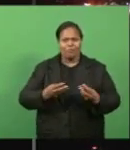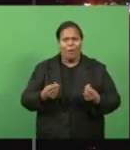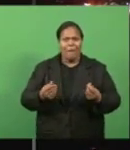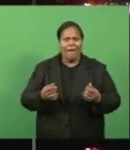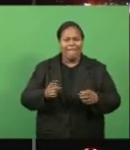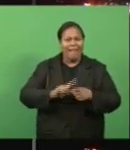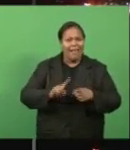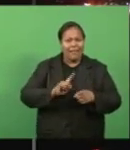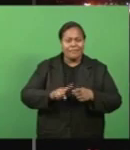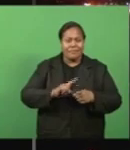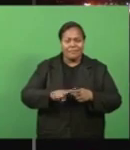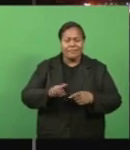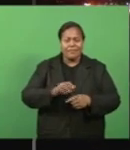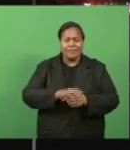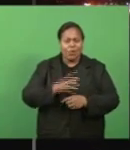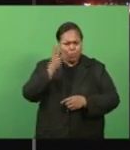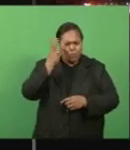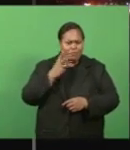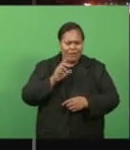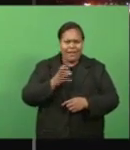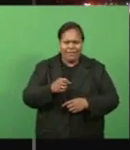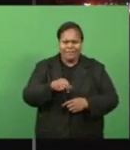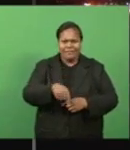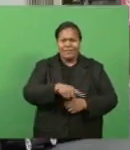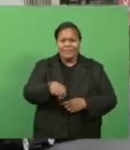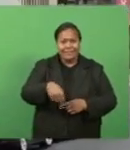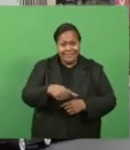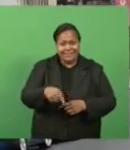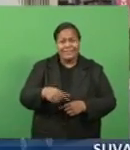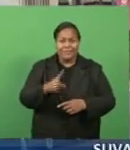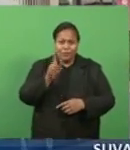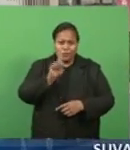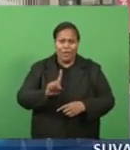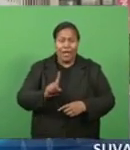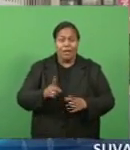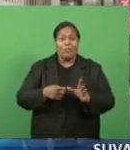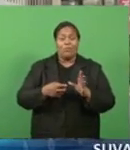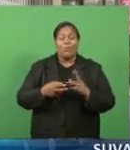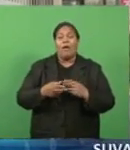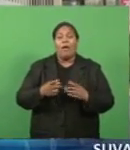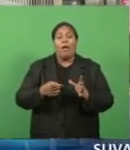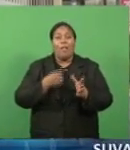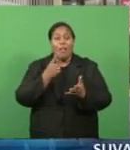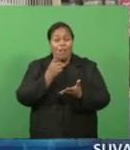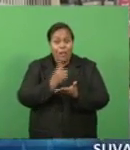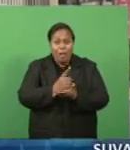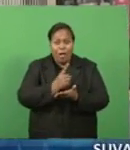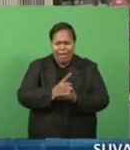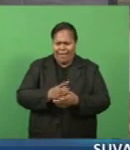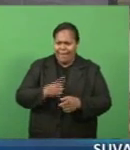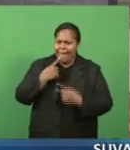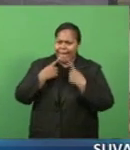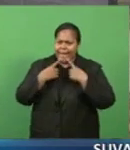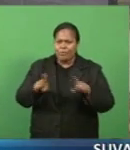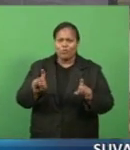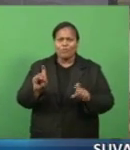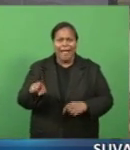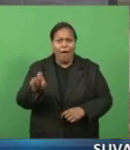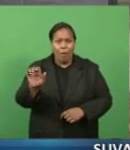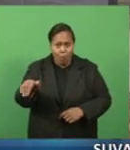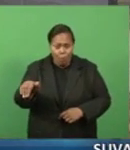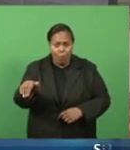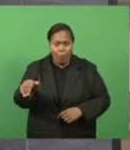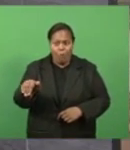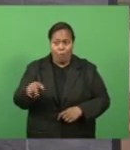was in Suva City today and files this report. With a lot of emphasis made on staying home unless absolutely necessary,